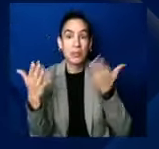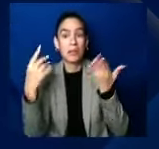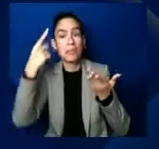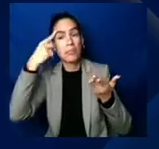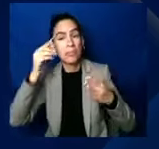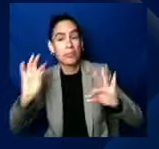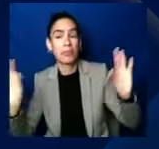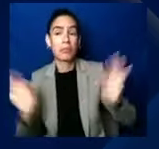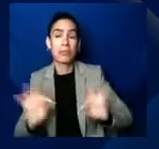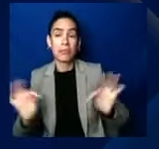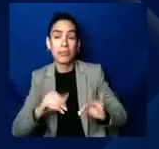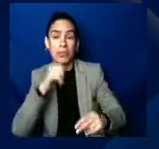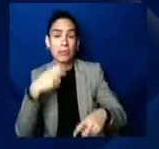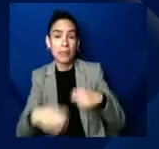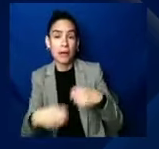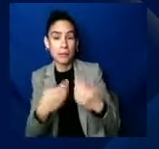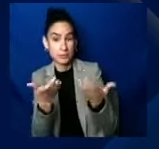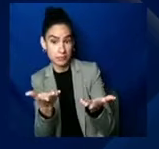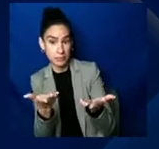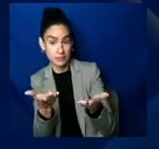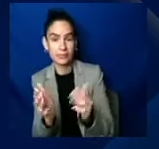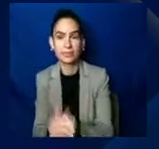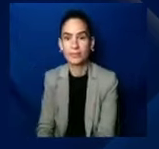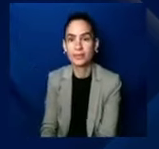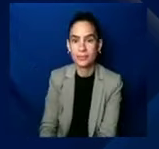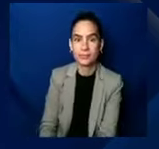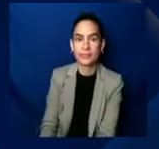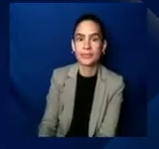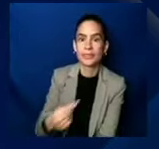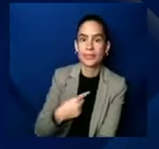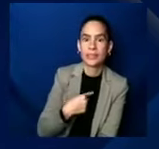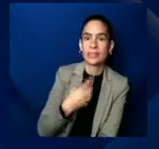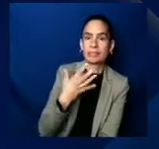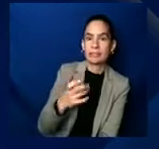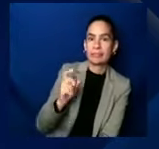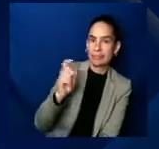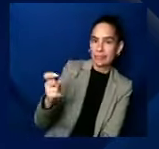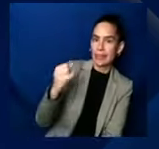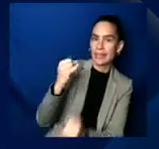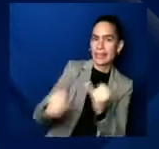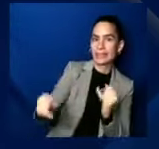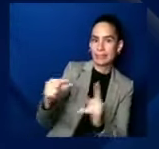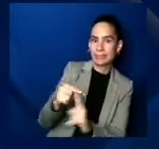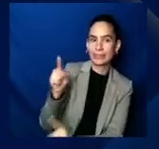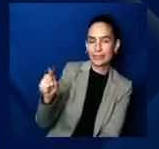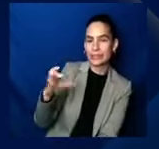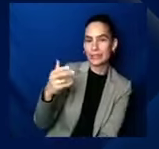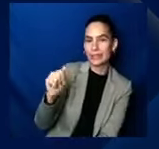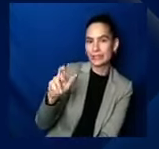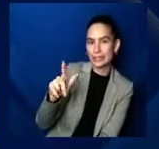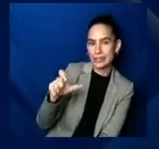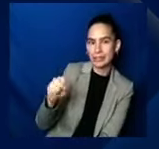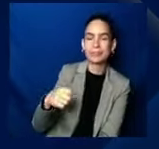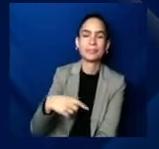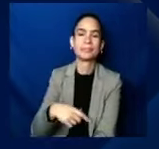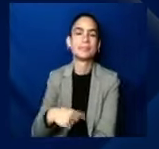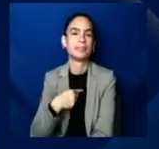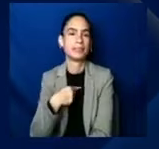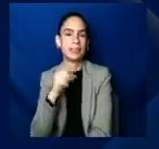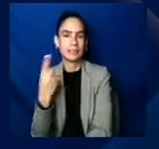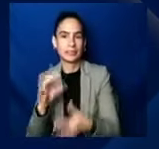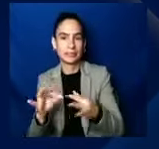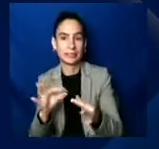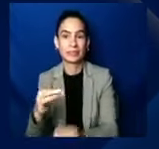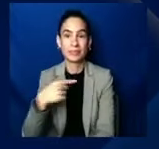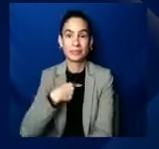want to make sure that Charles, get the last word. So I, I will say at the very least, you probably